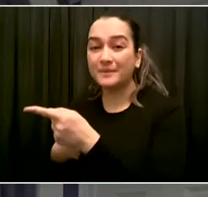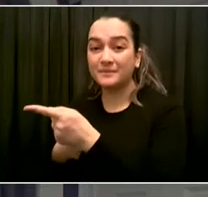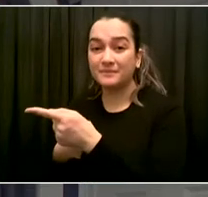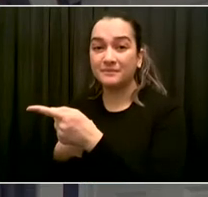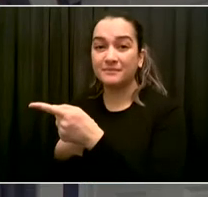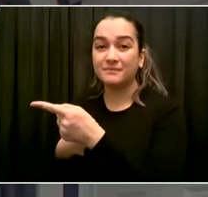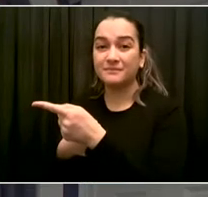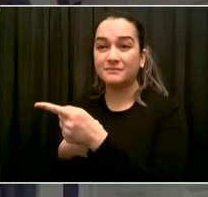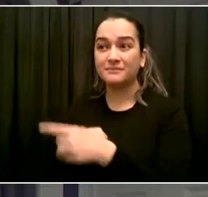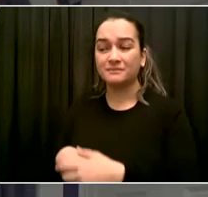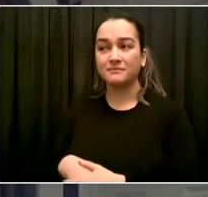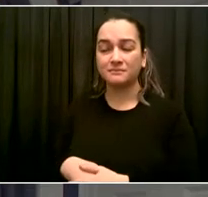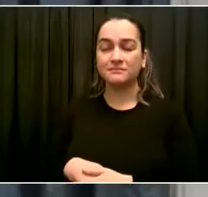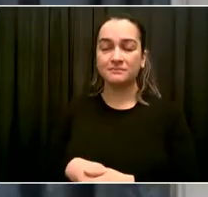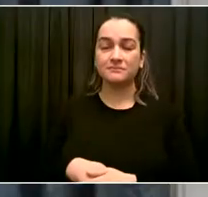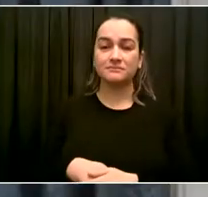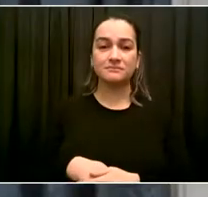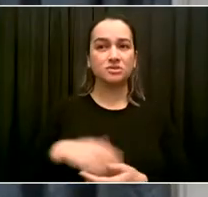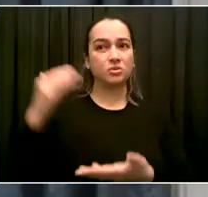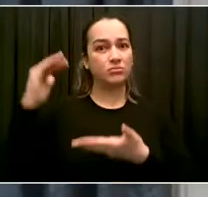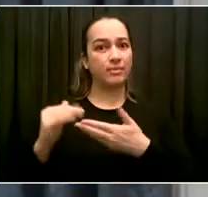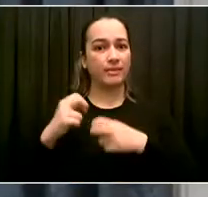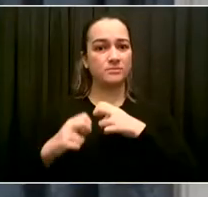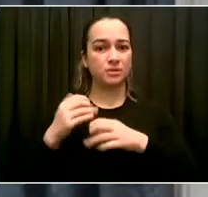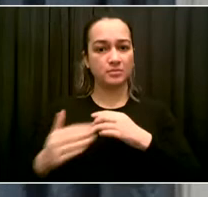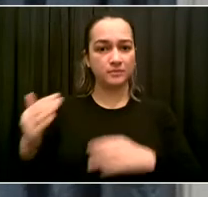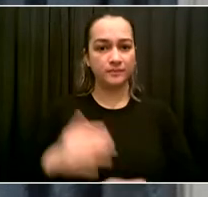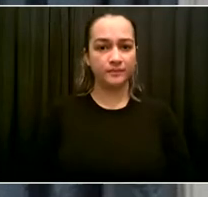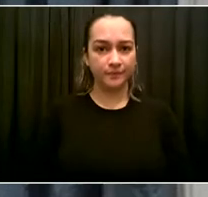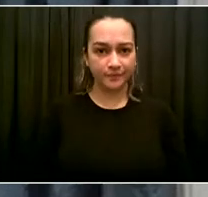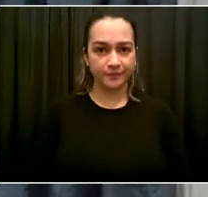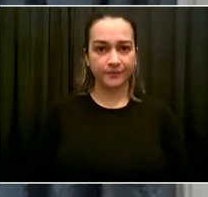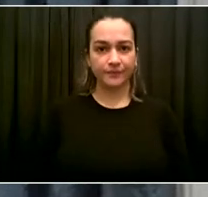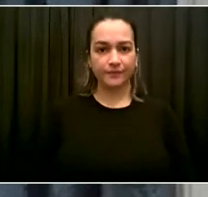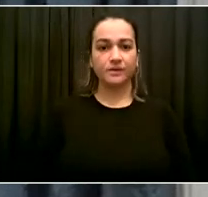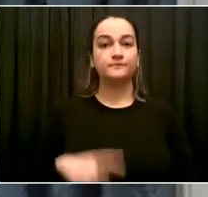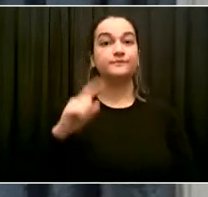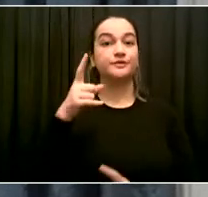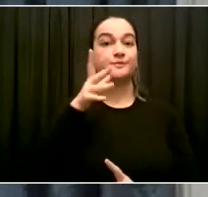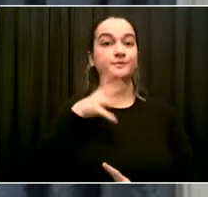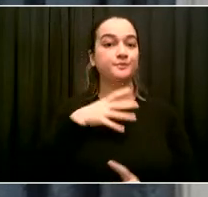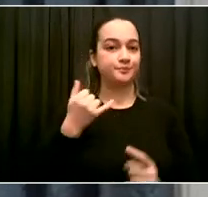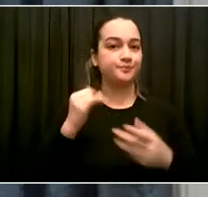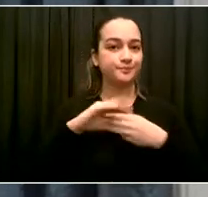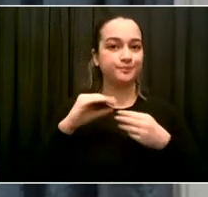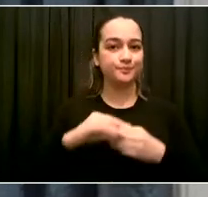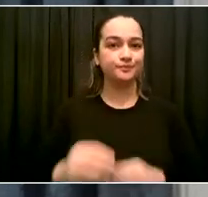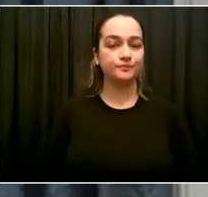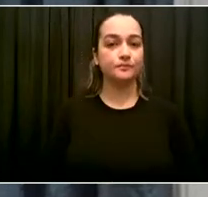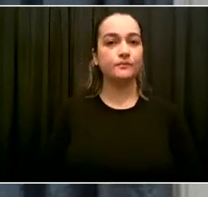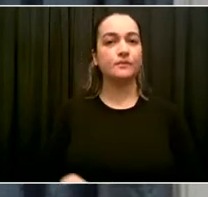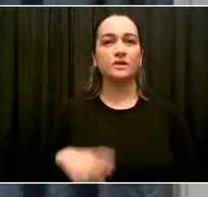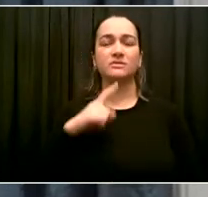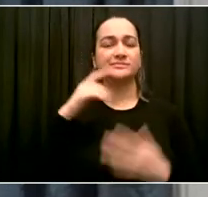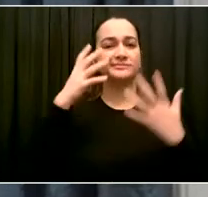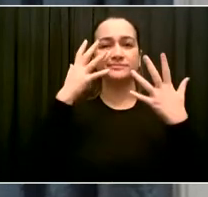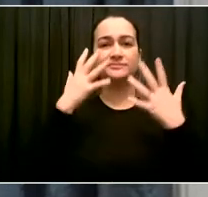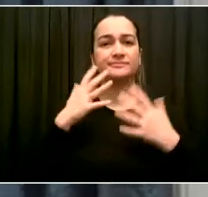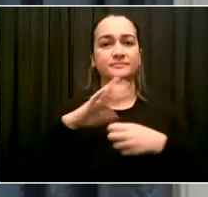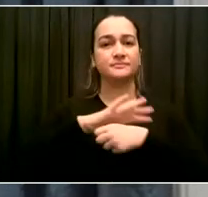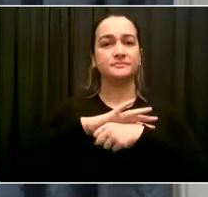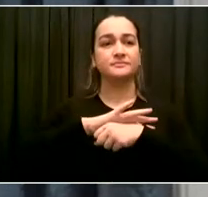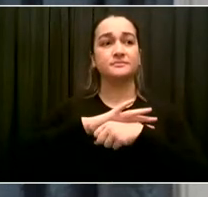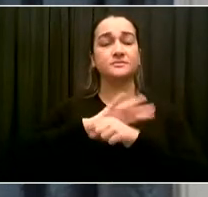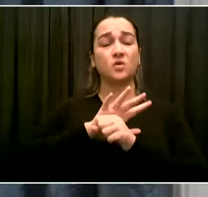Unfortunately, the pandemic has increased the amount of isolation that so many people are in. And our communities of color